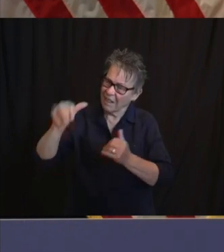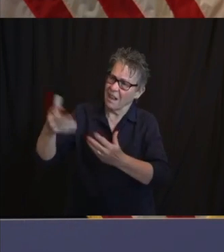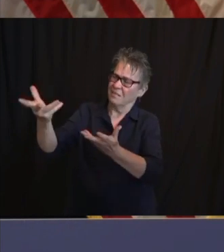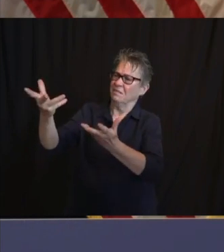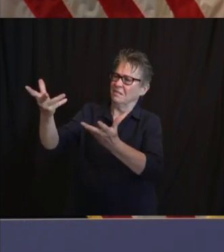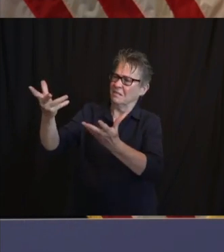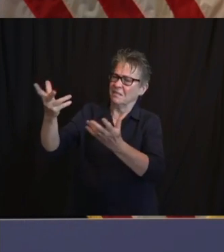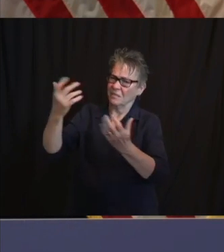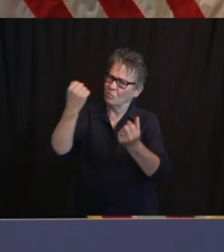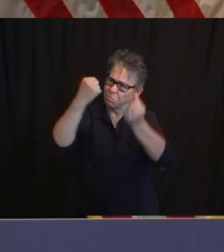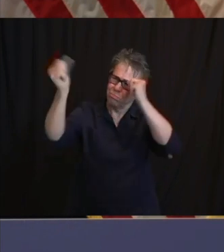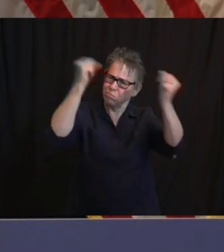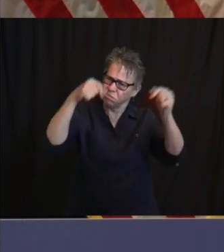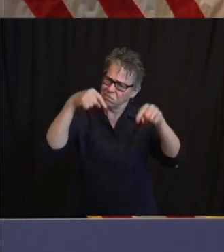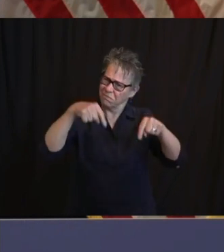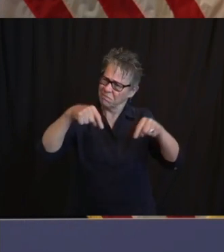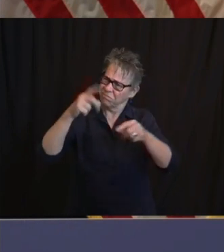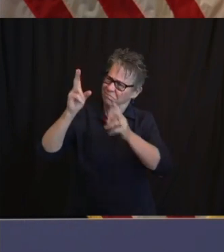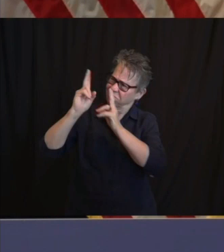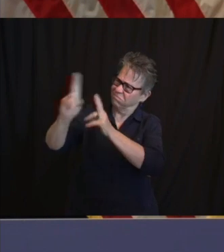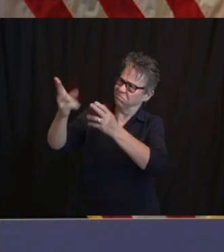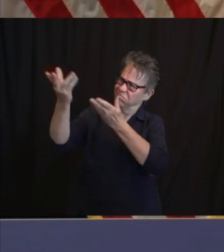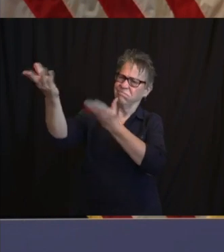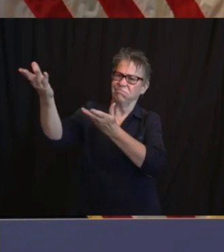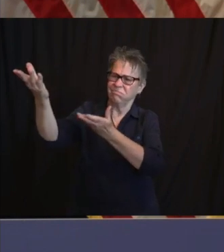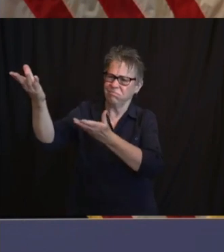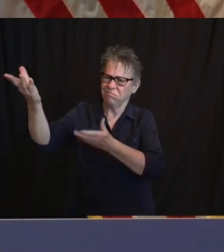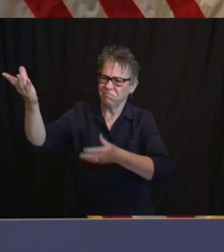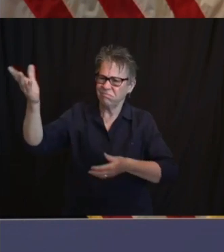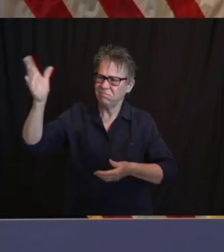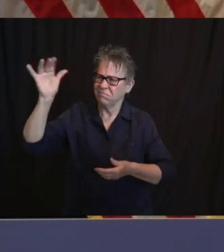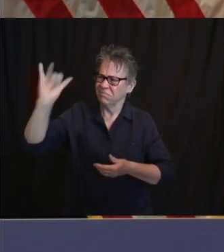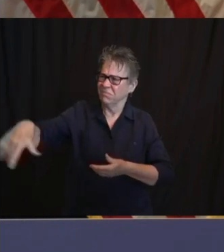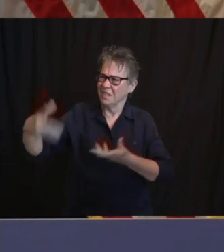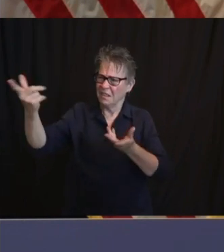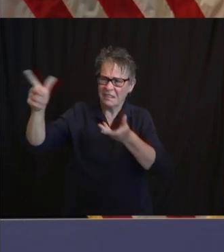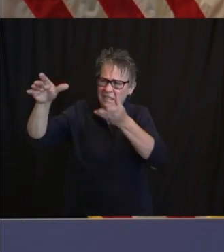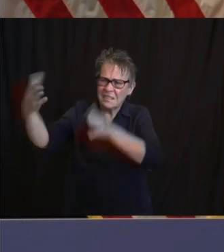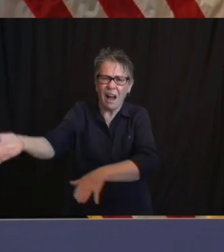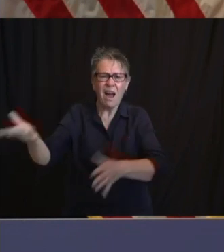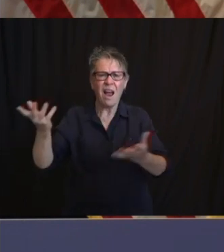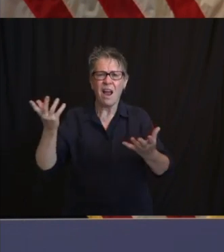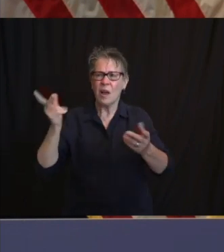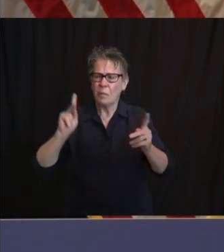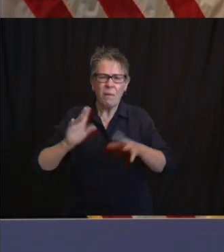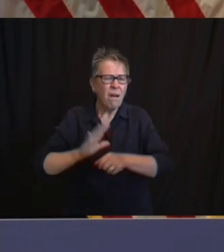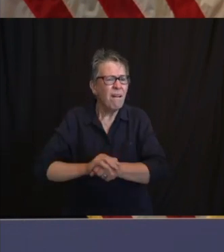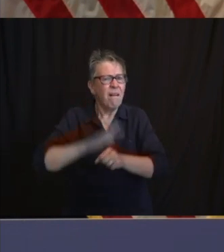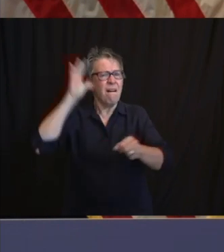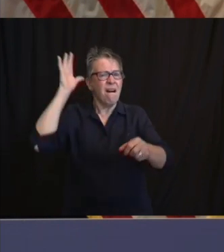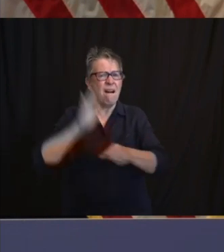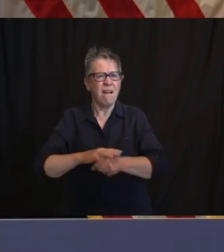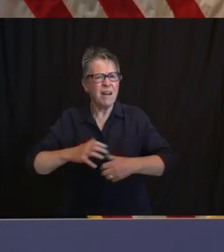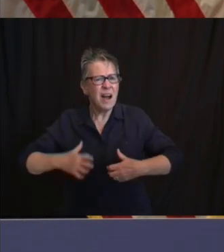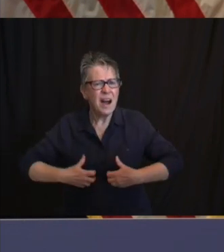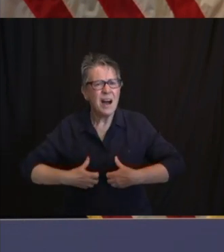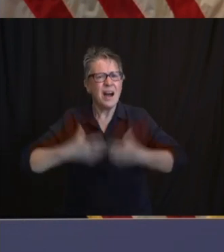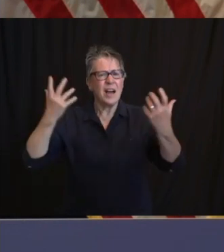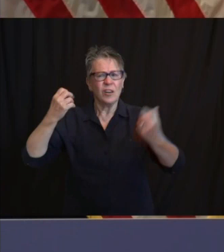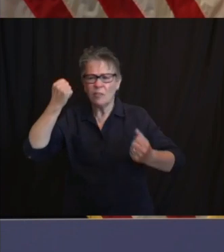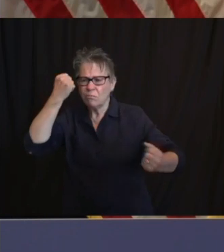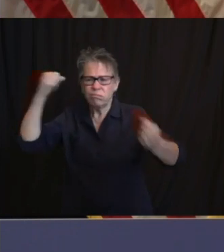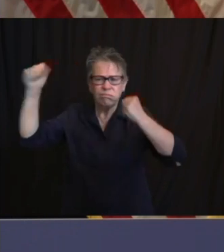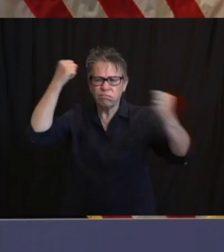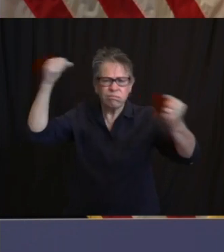daylight, a life loss that did not need to be in any measure lost. So I think we have to respect the right for